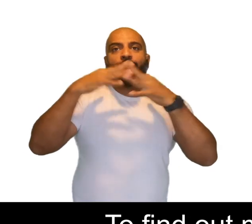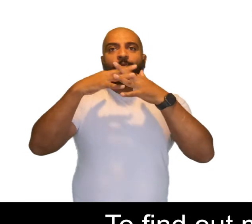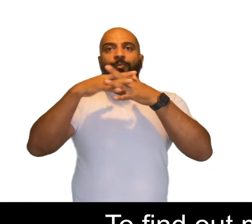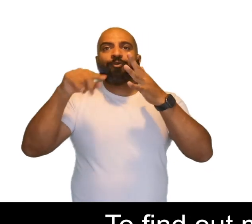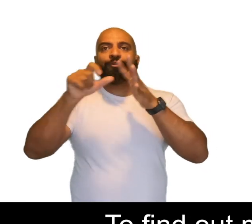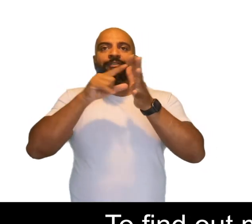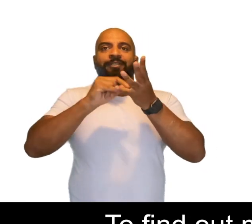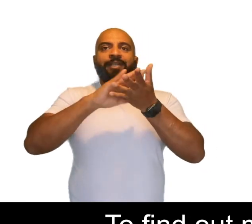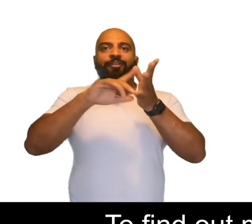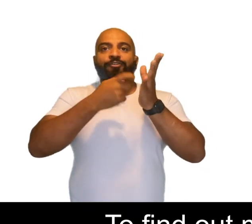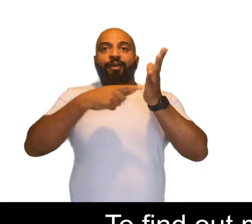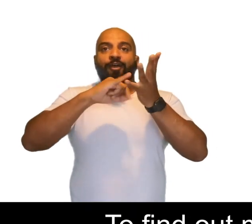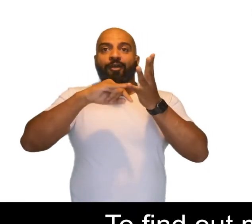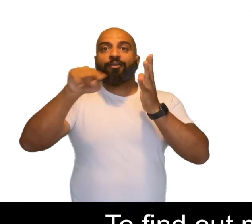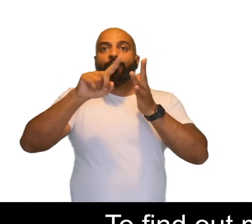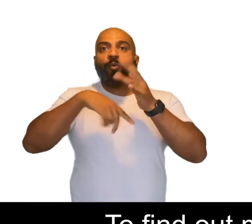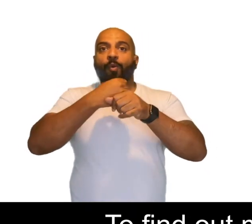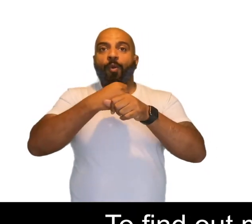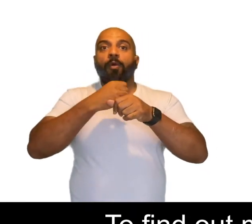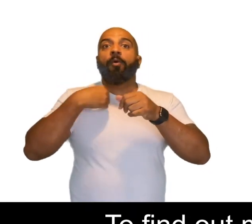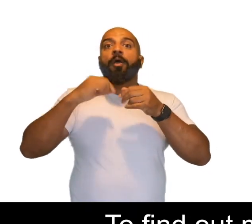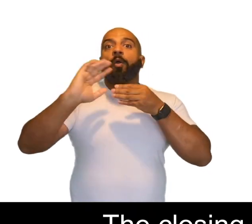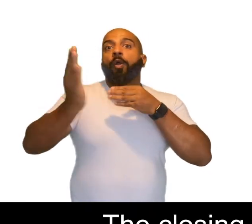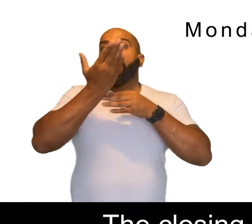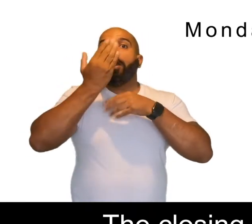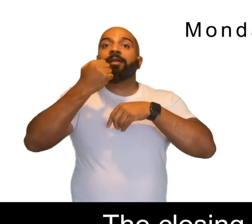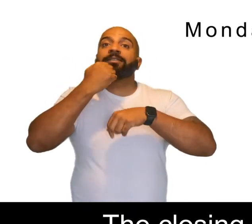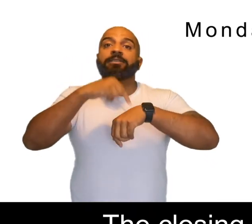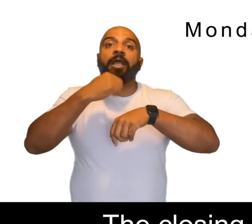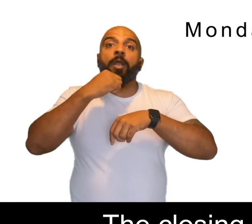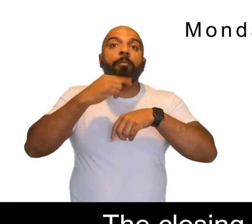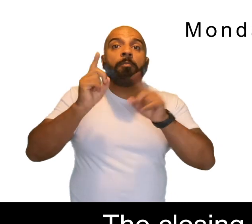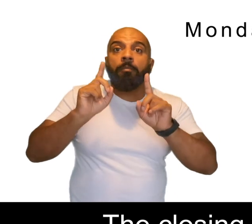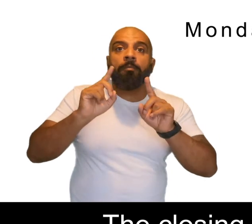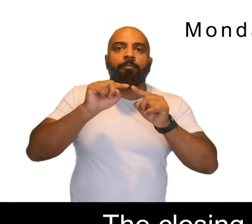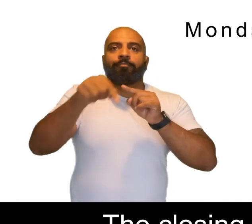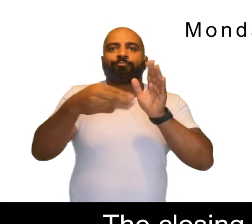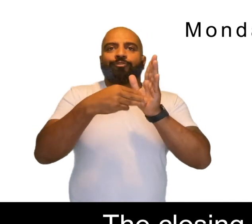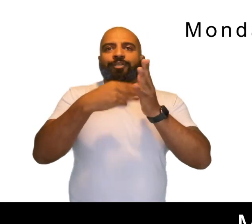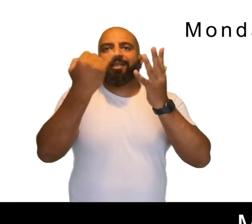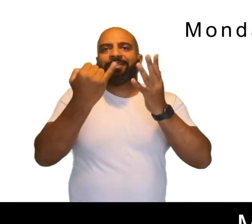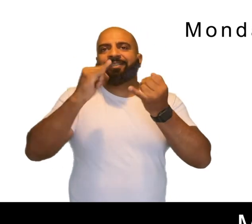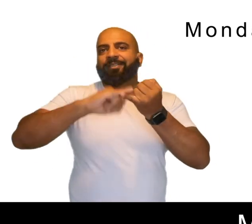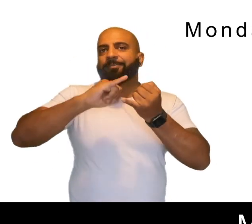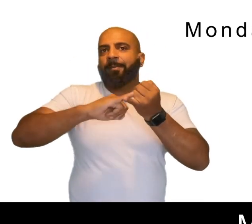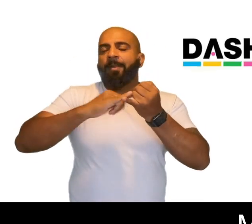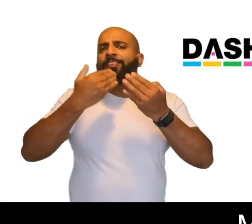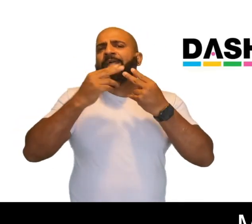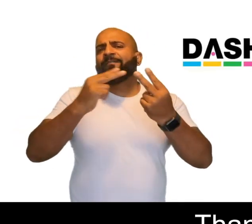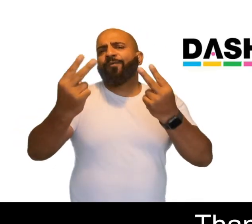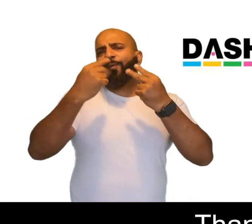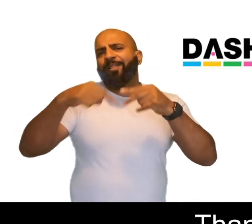visit www.dasharts.org. The closing date for expressions of interest is Monday the 6th of September.